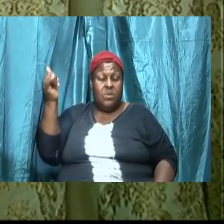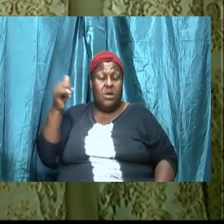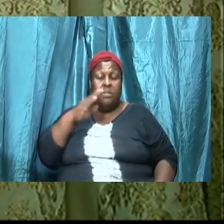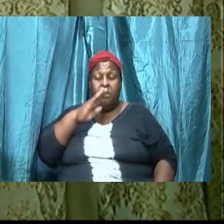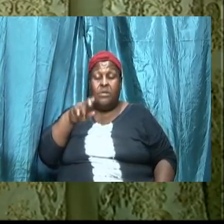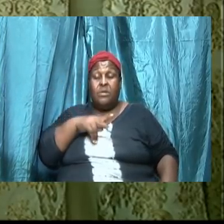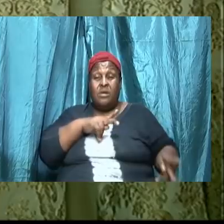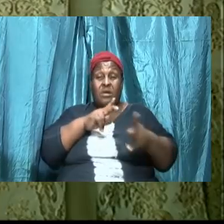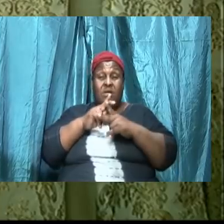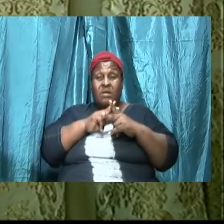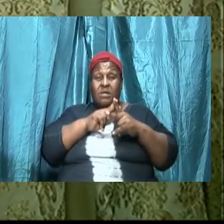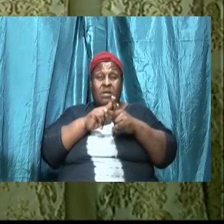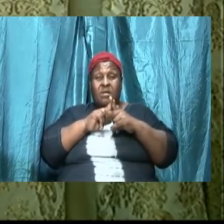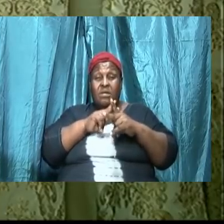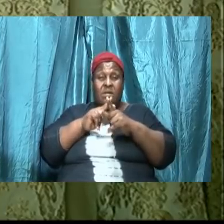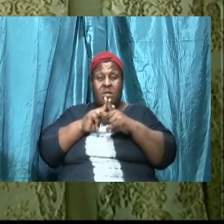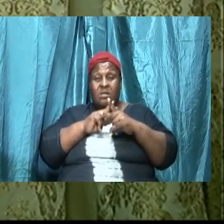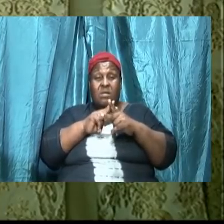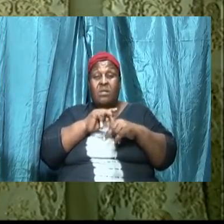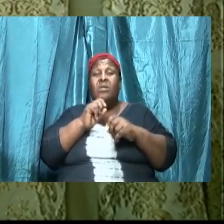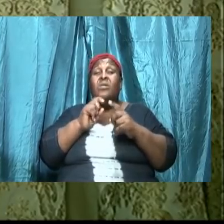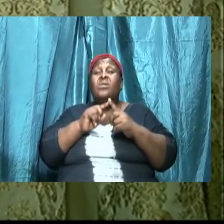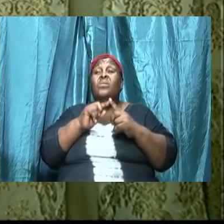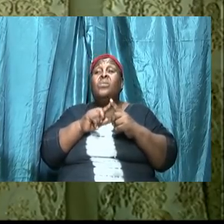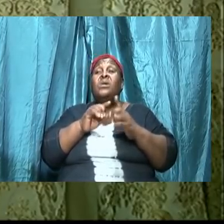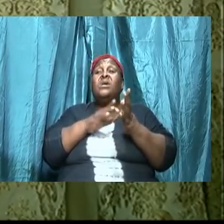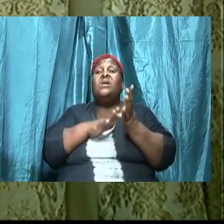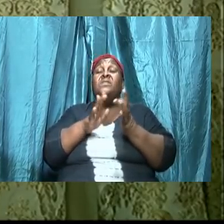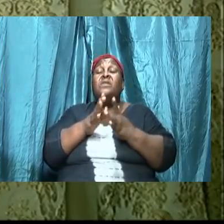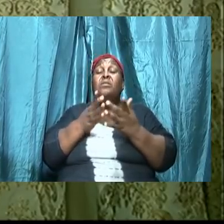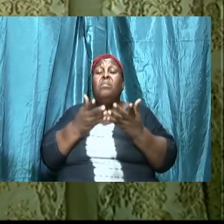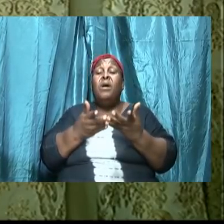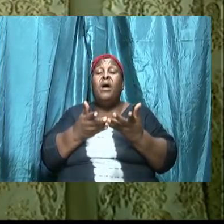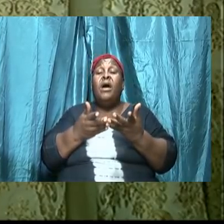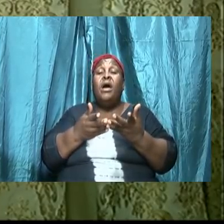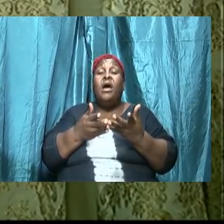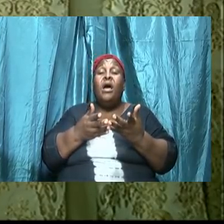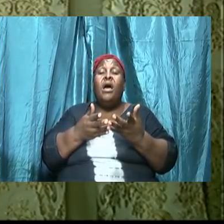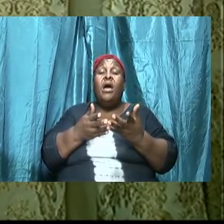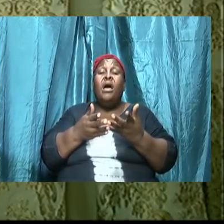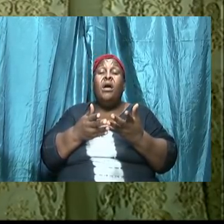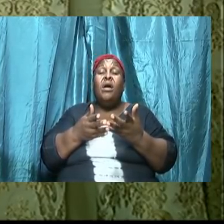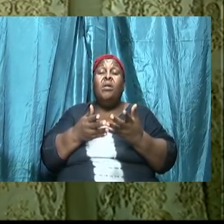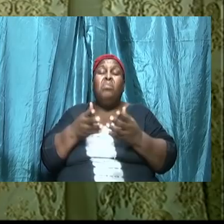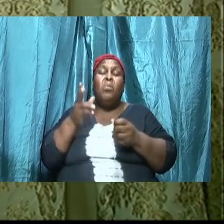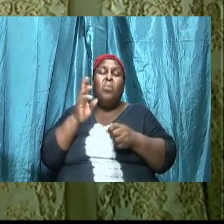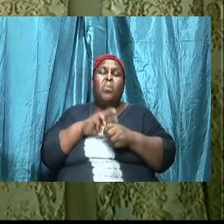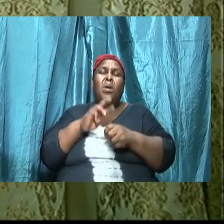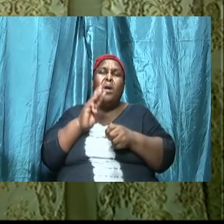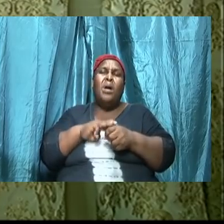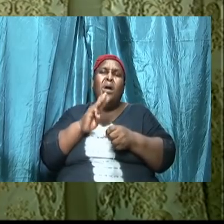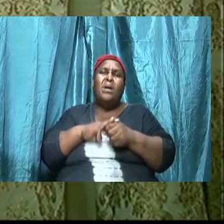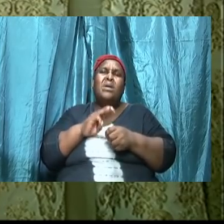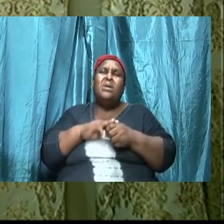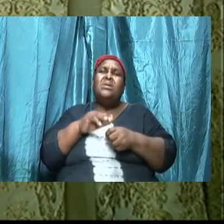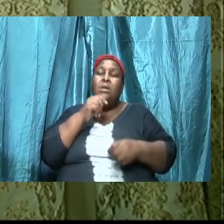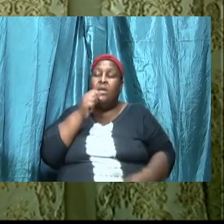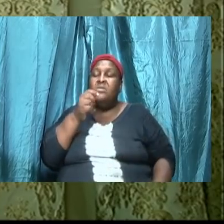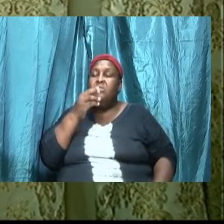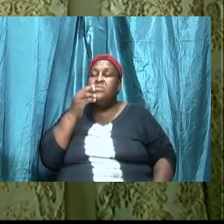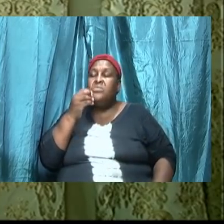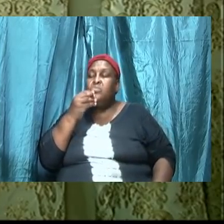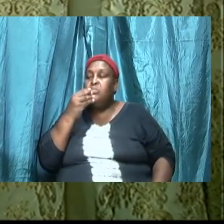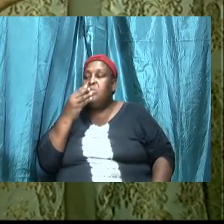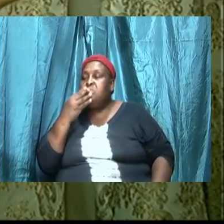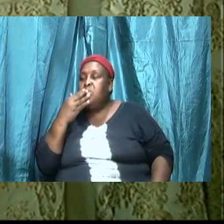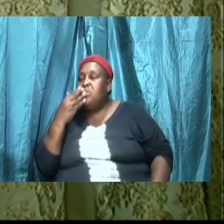how we speak when the bible warns us not to slander it's because that word will go into the